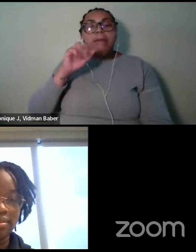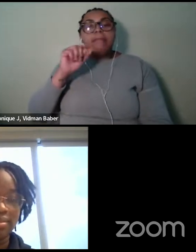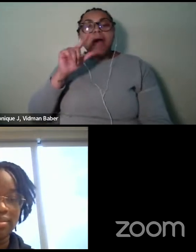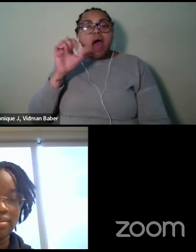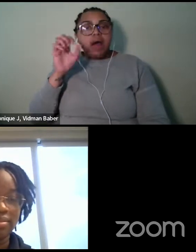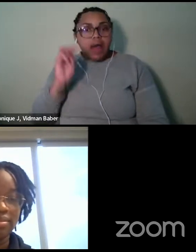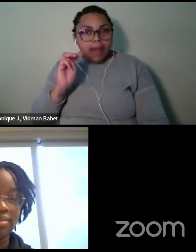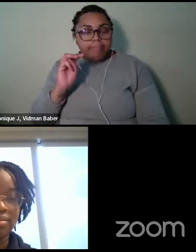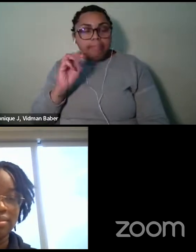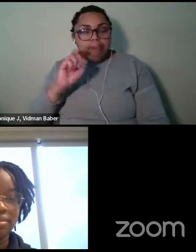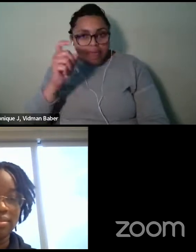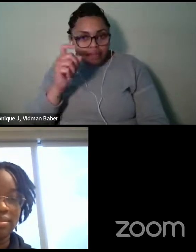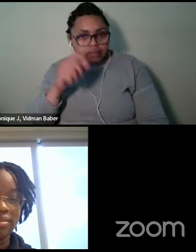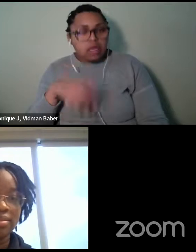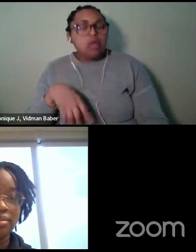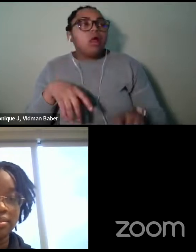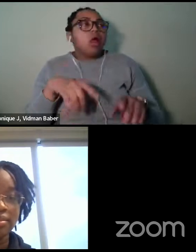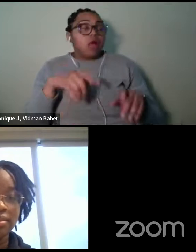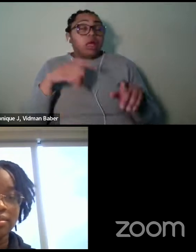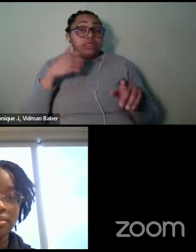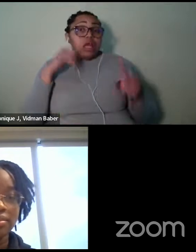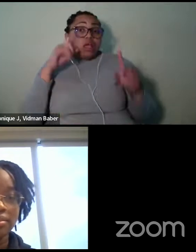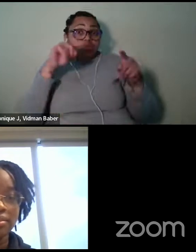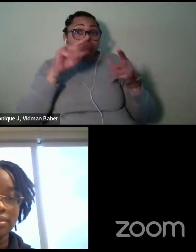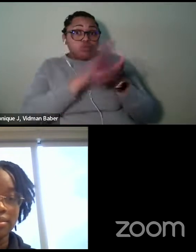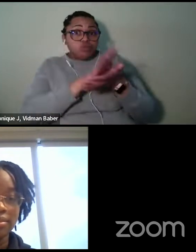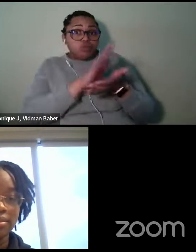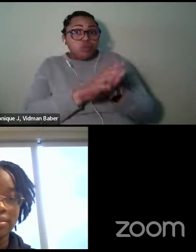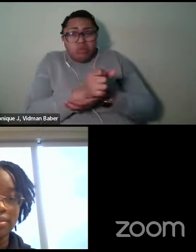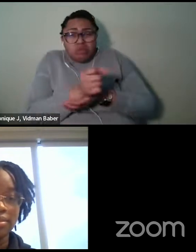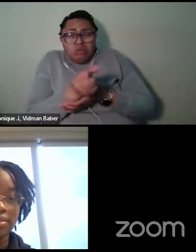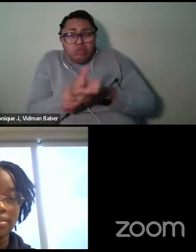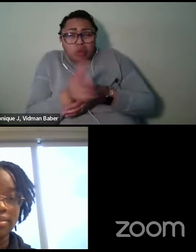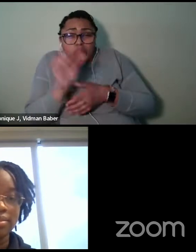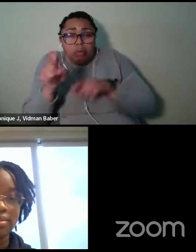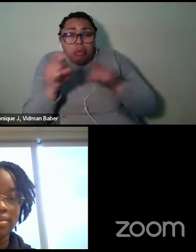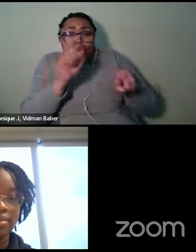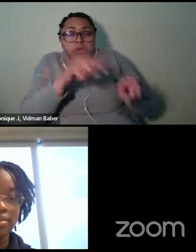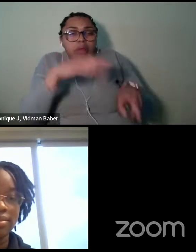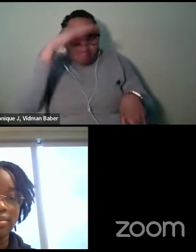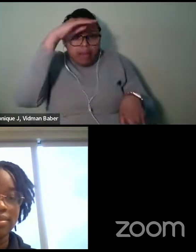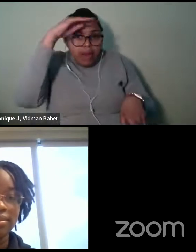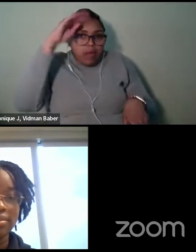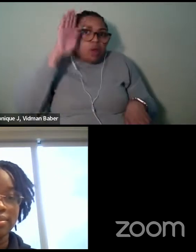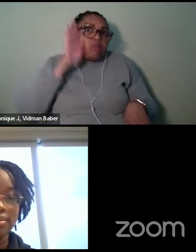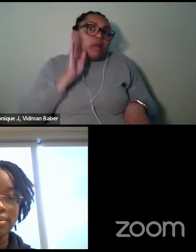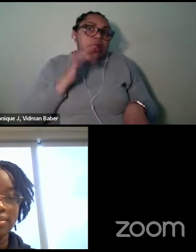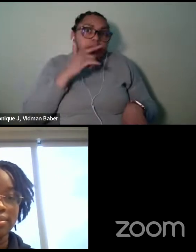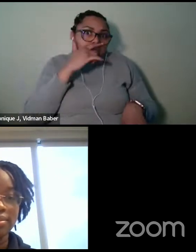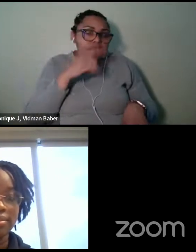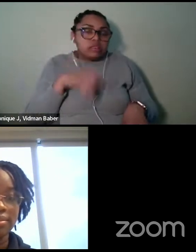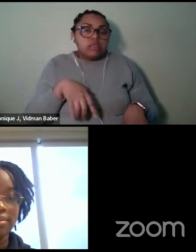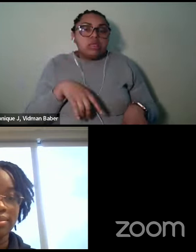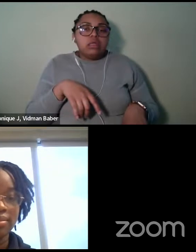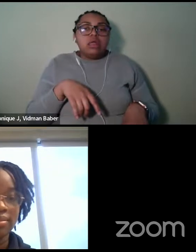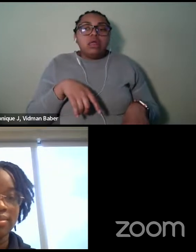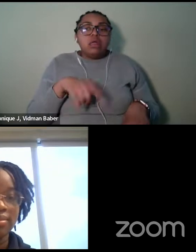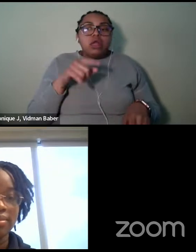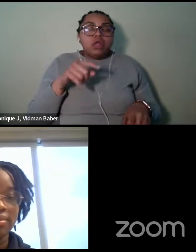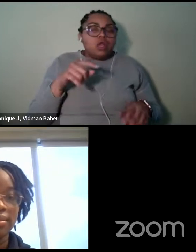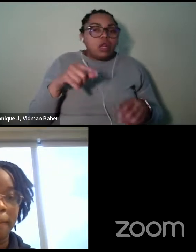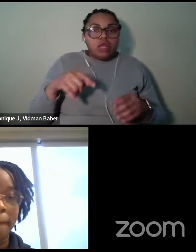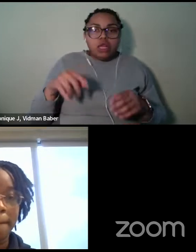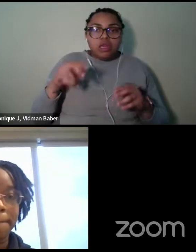was one of few black or brown kids. And, you know, you hear when it says, and it comes to anything about you that you,